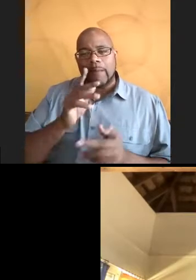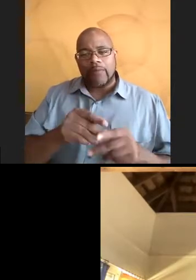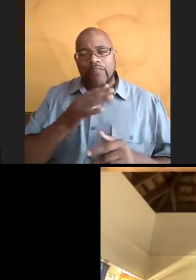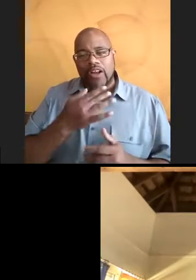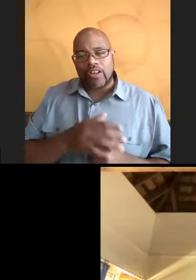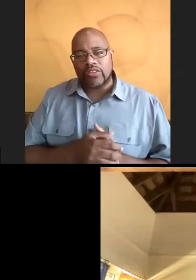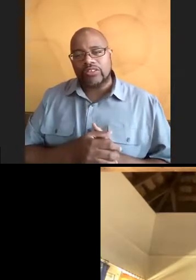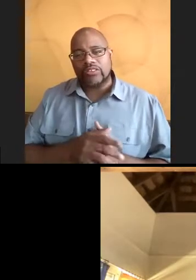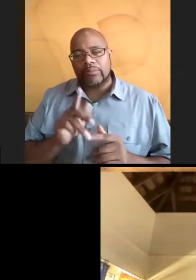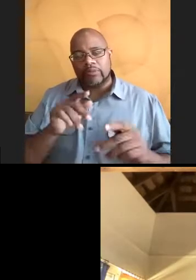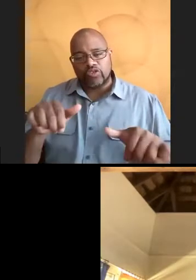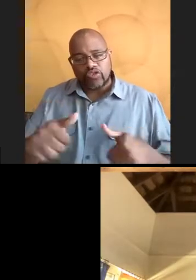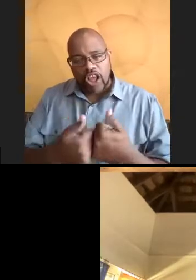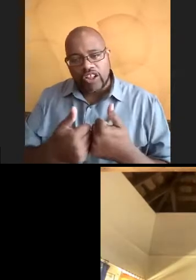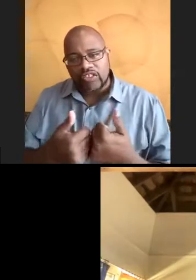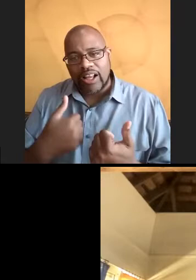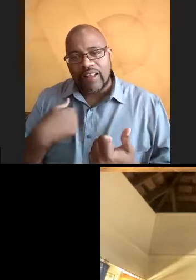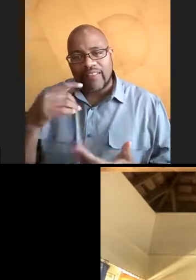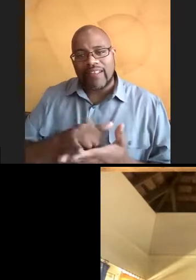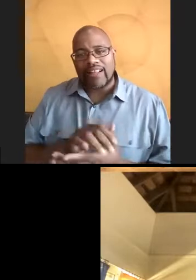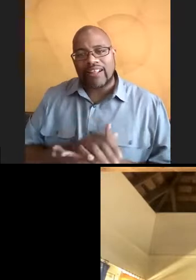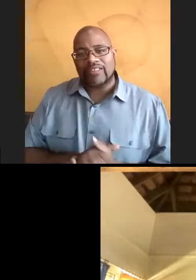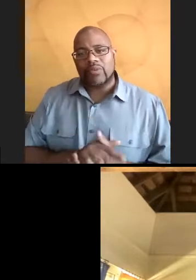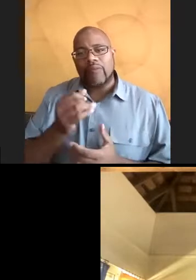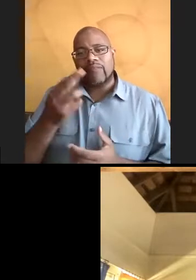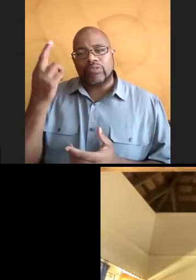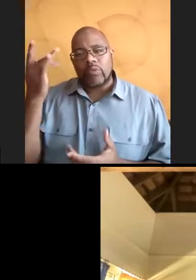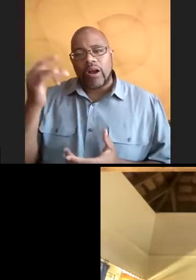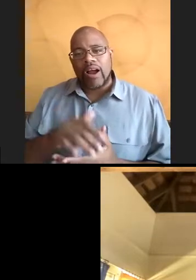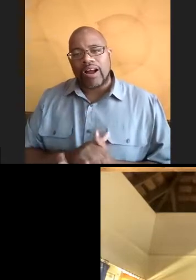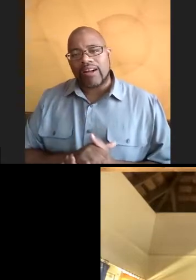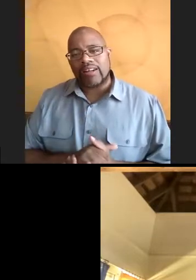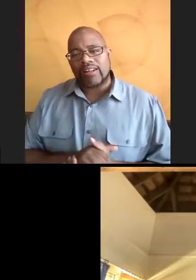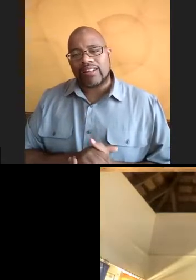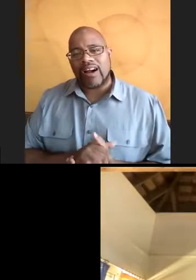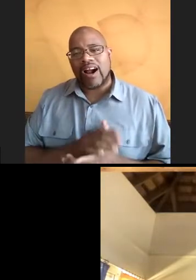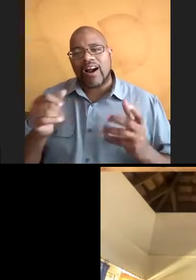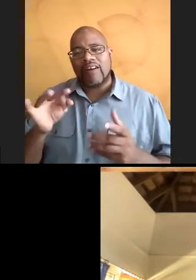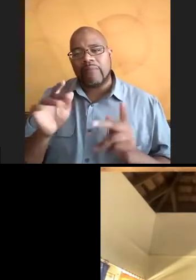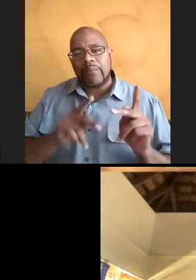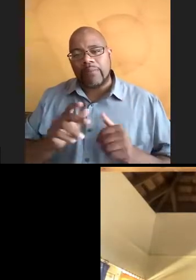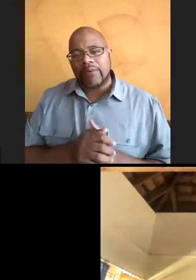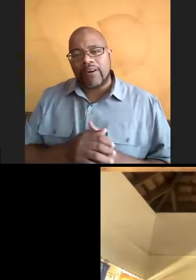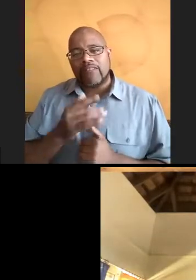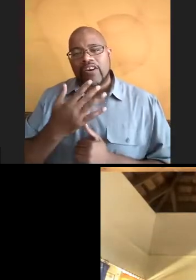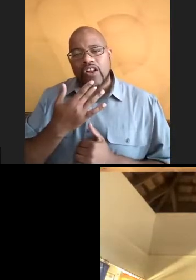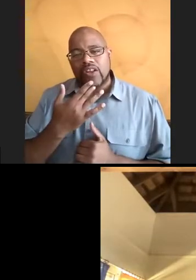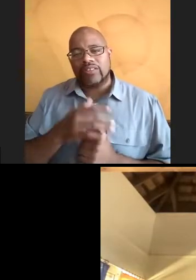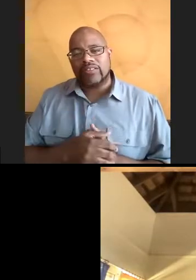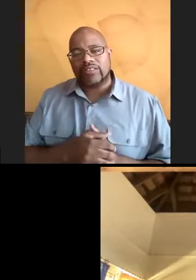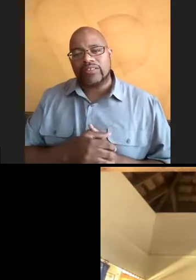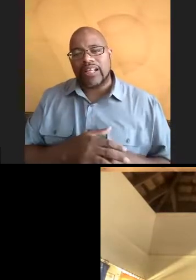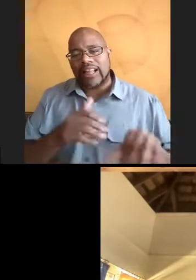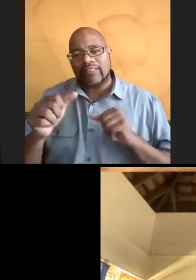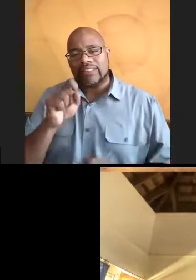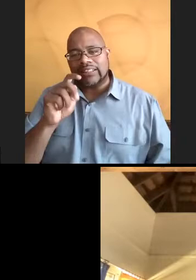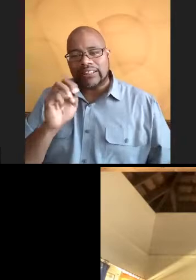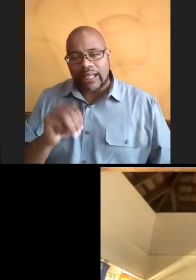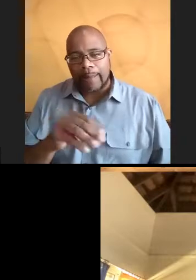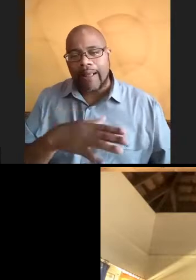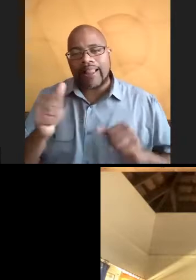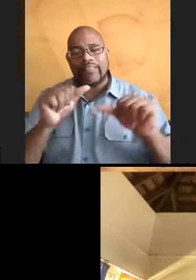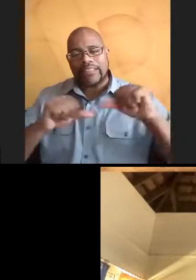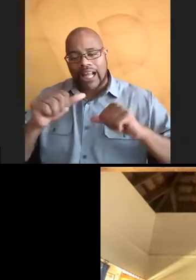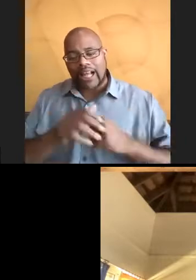challenging. And I think that that is one of the reasons why a lot of people of color leave STEM, leave science,